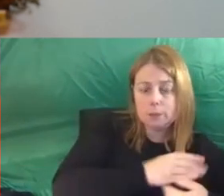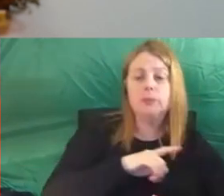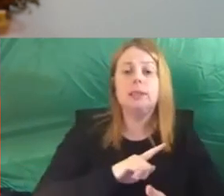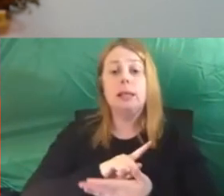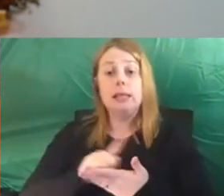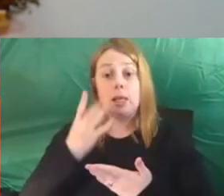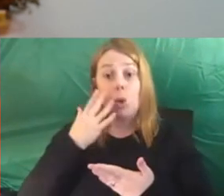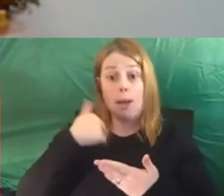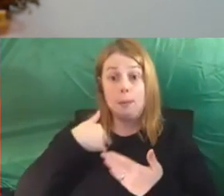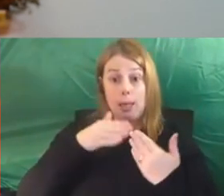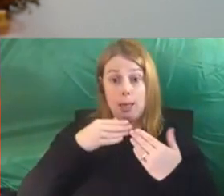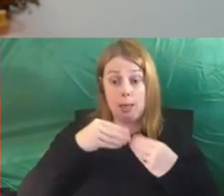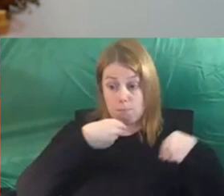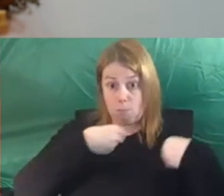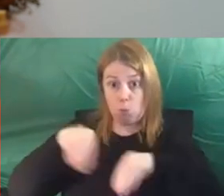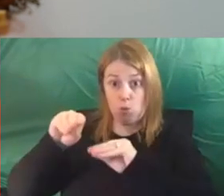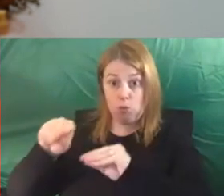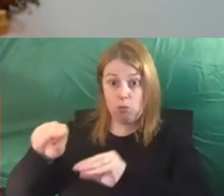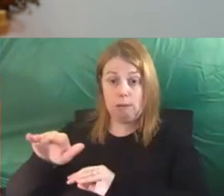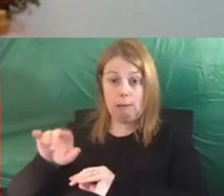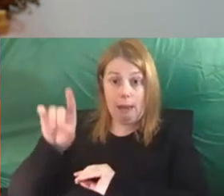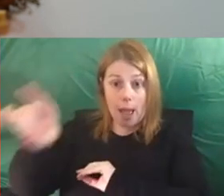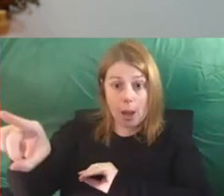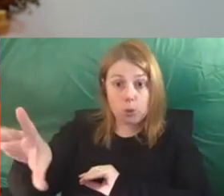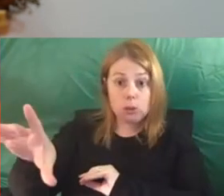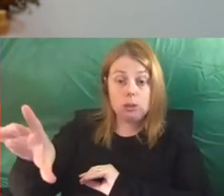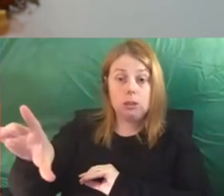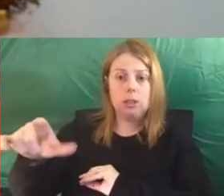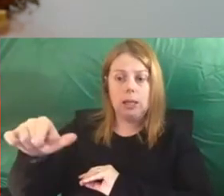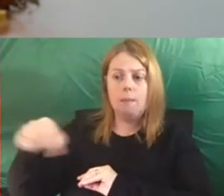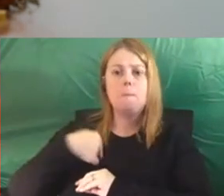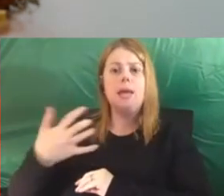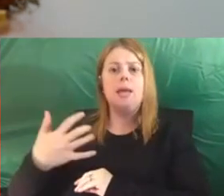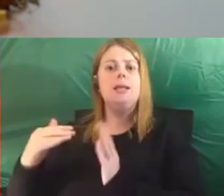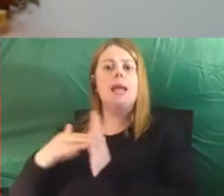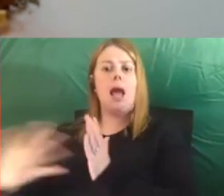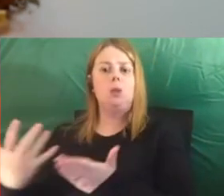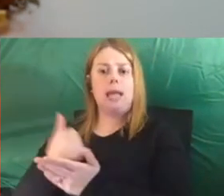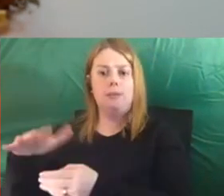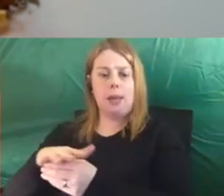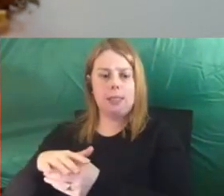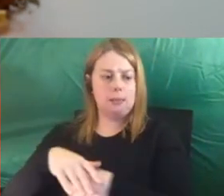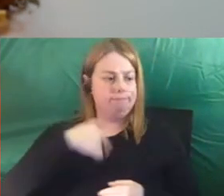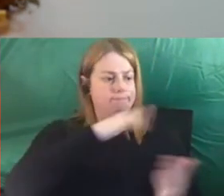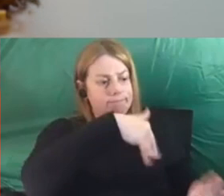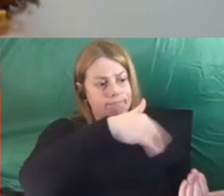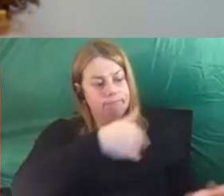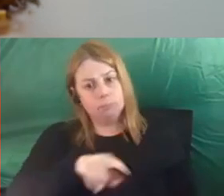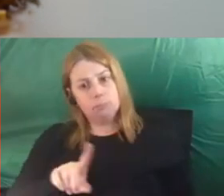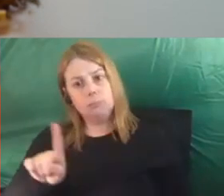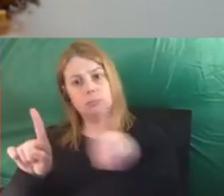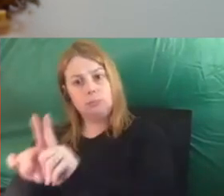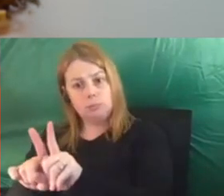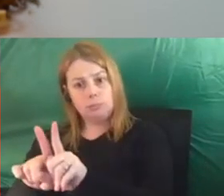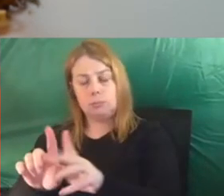moved out and had a safe space for us both, I went back and rescued him. But I guess the reason and